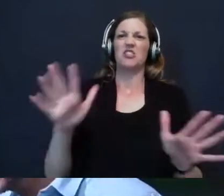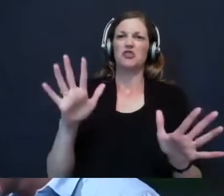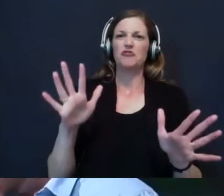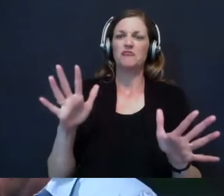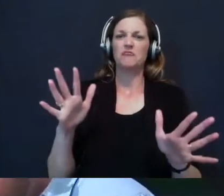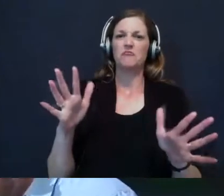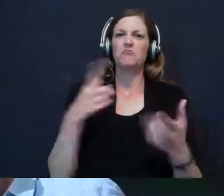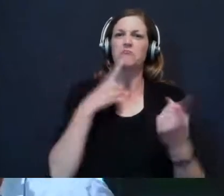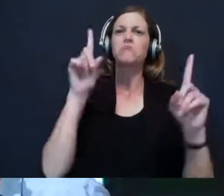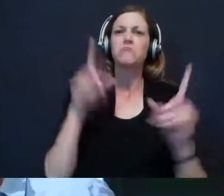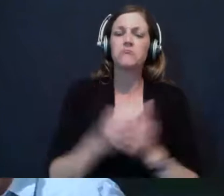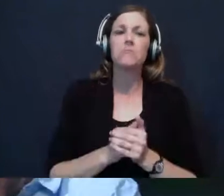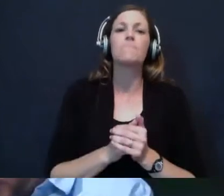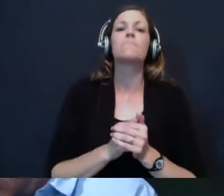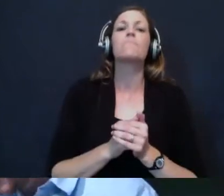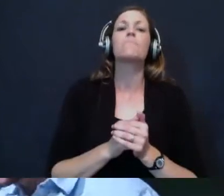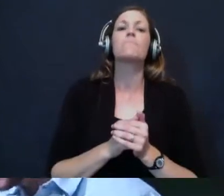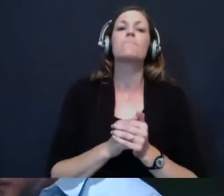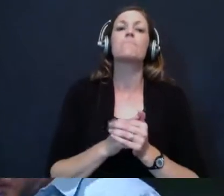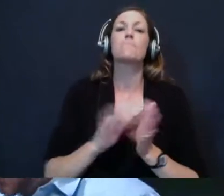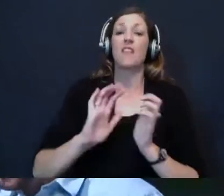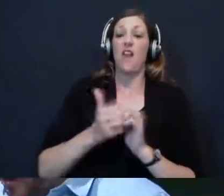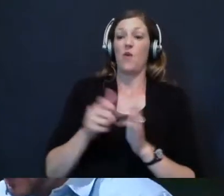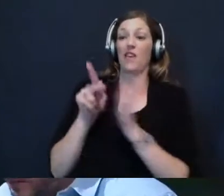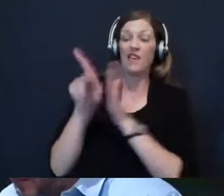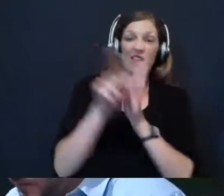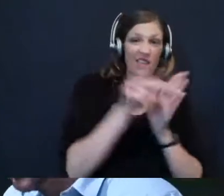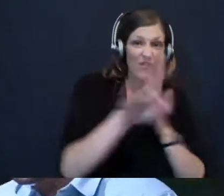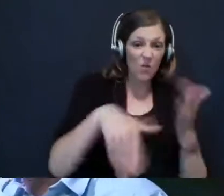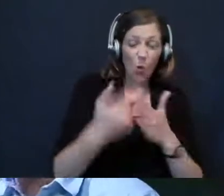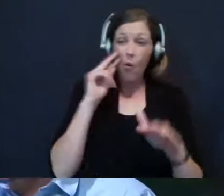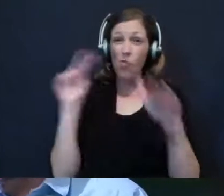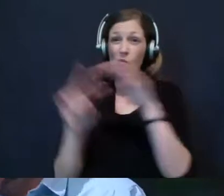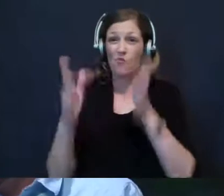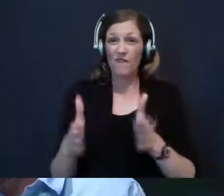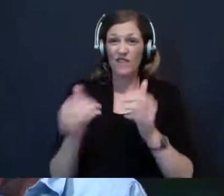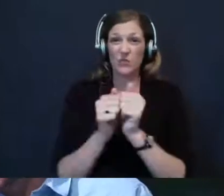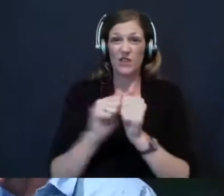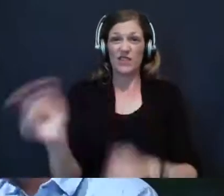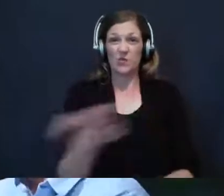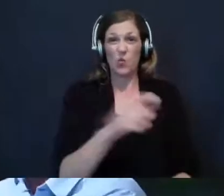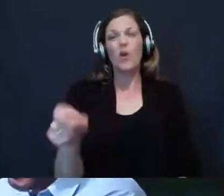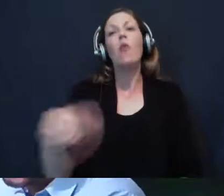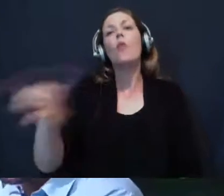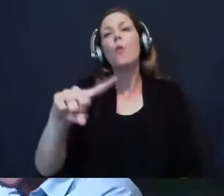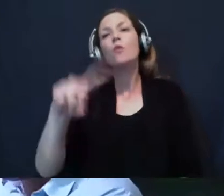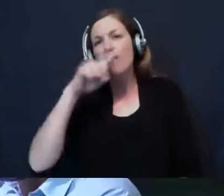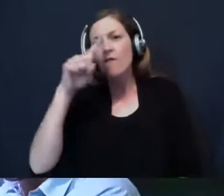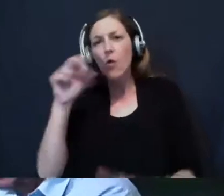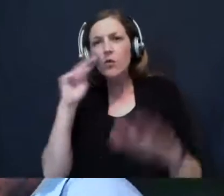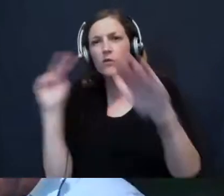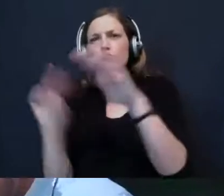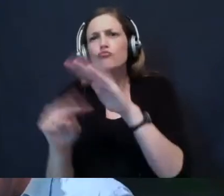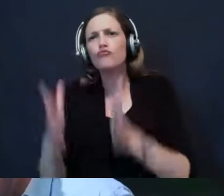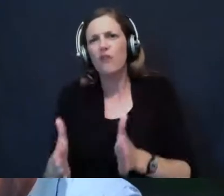called out by God. How he killed all the prophets with the sword. Now these are false prophets. These are prophets of a pagan